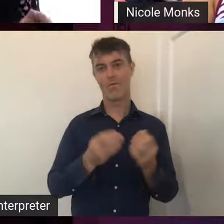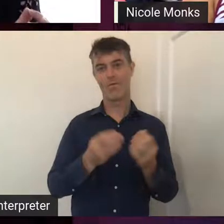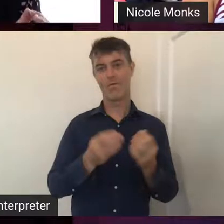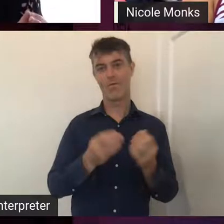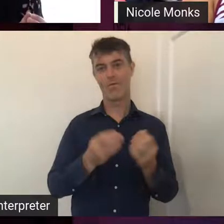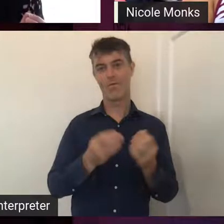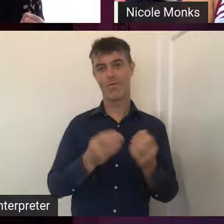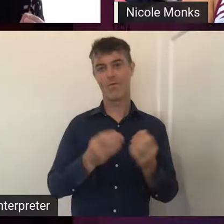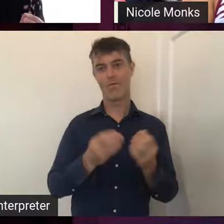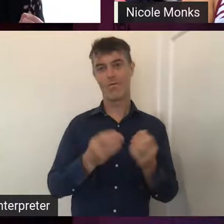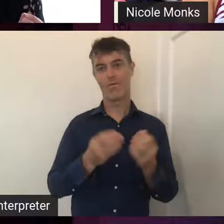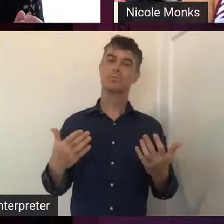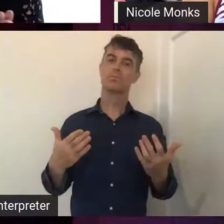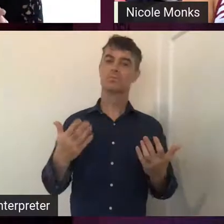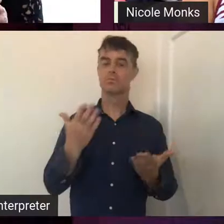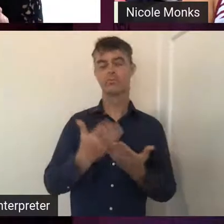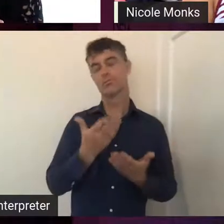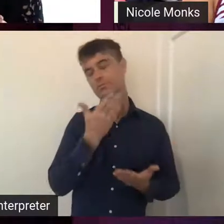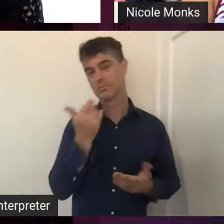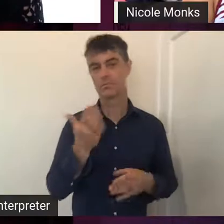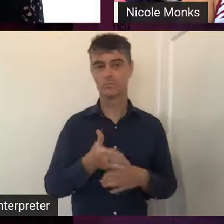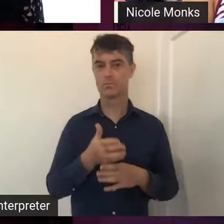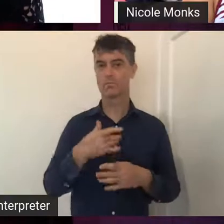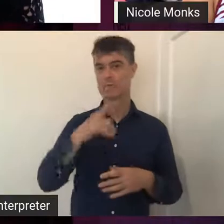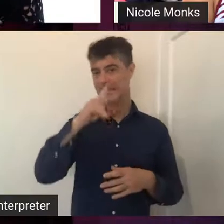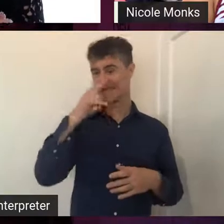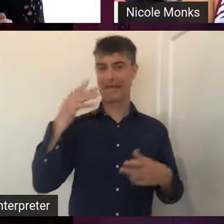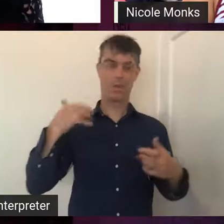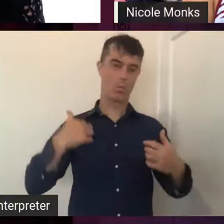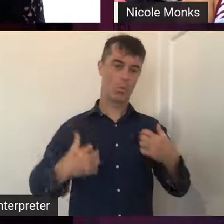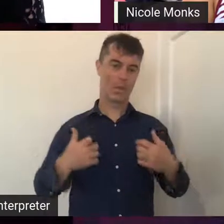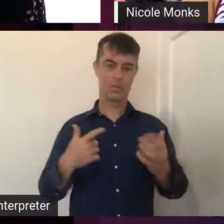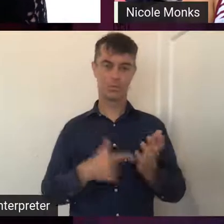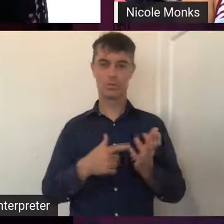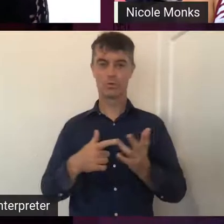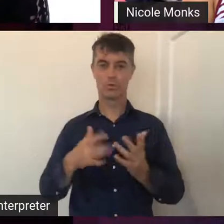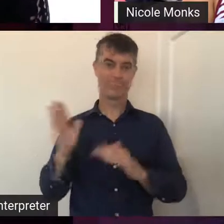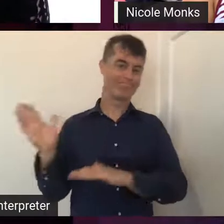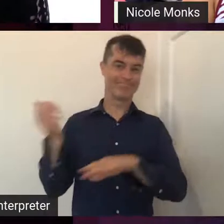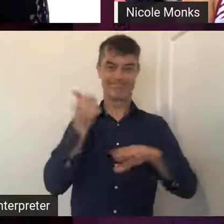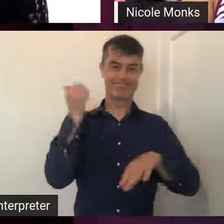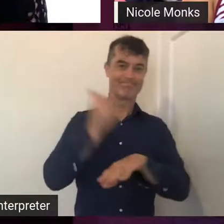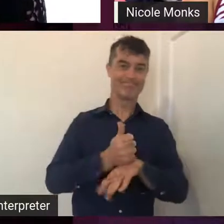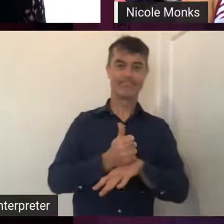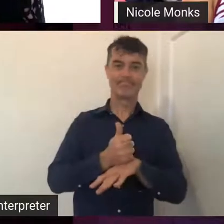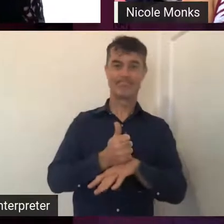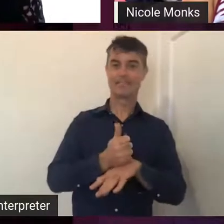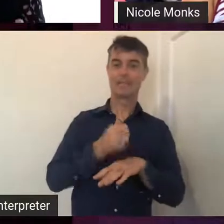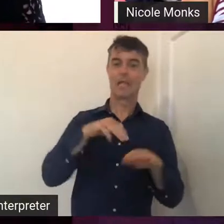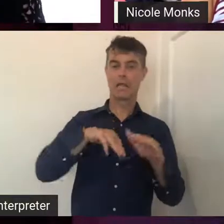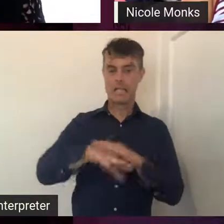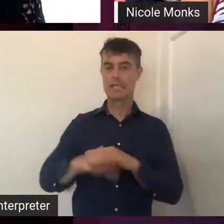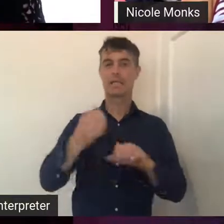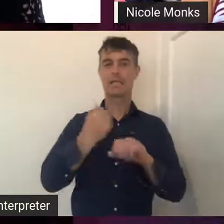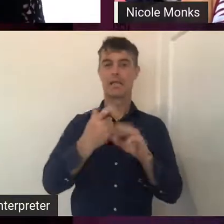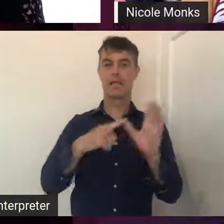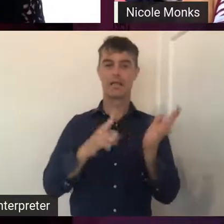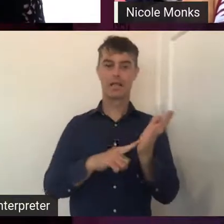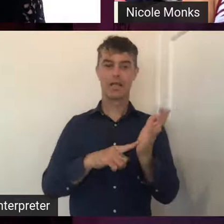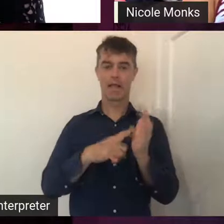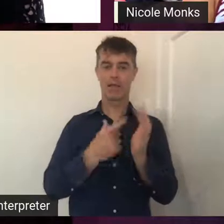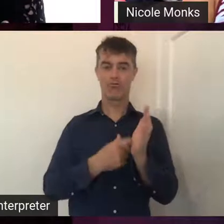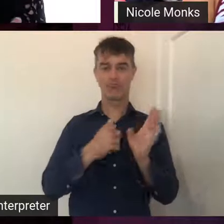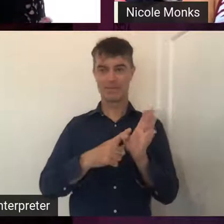It's absolutely stunning work and we can't wait to get it into the gallery and install it next